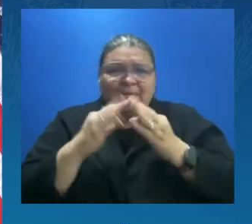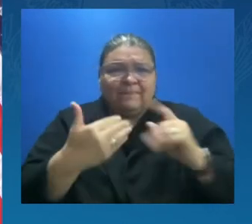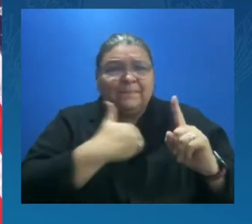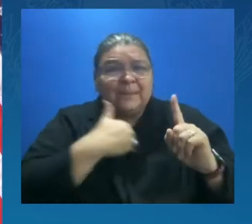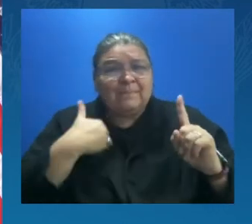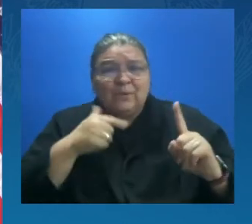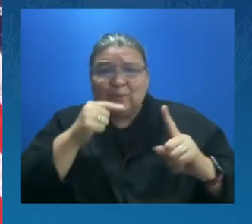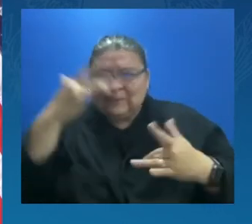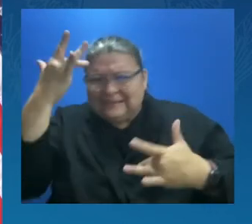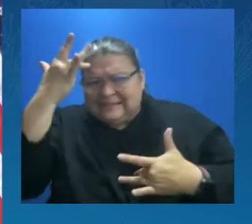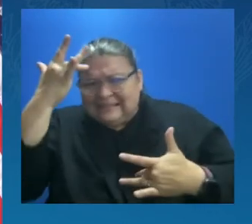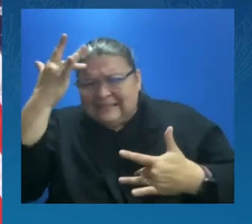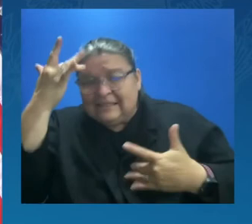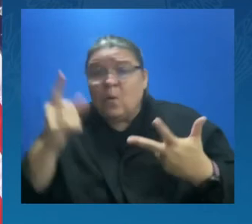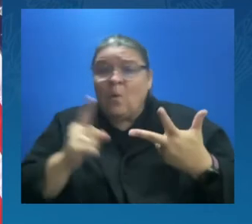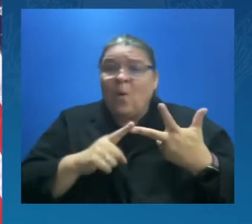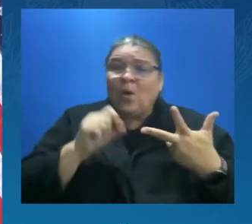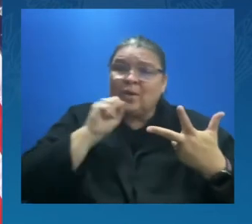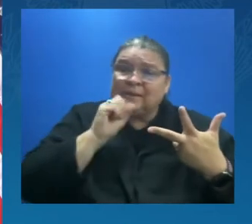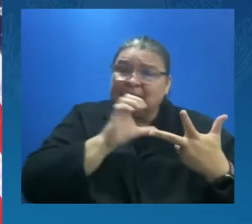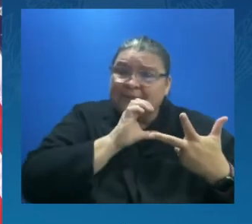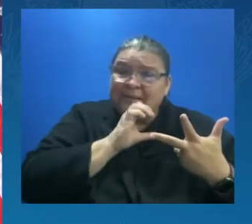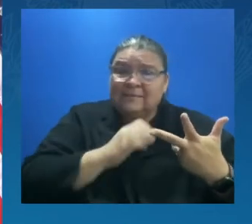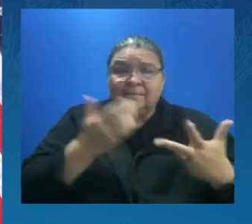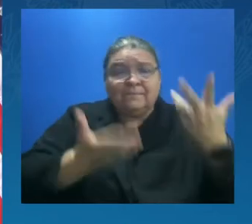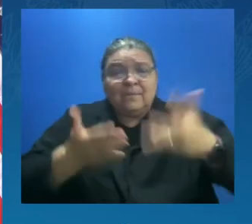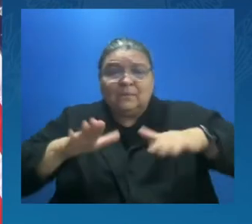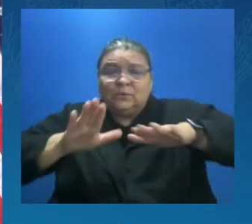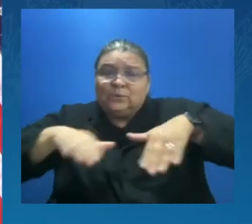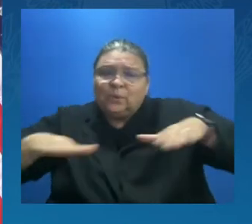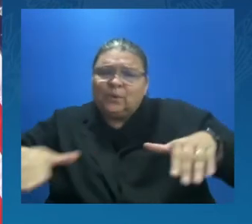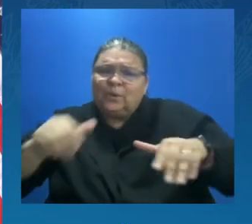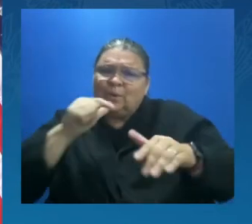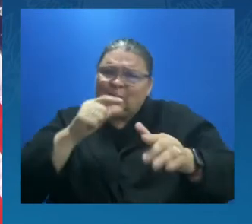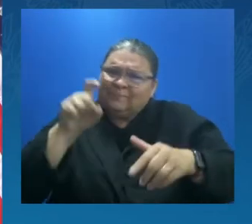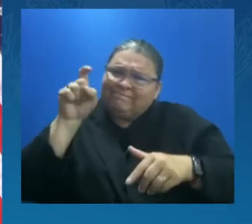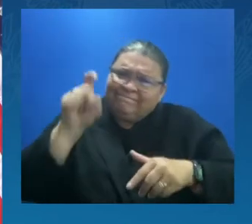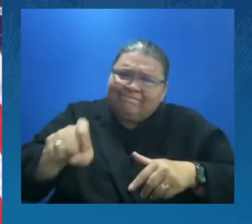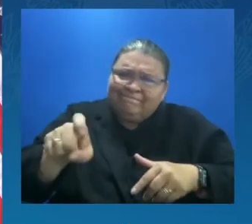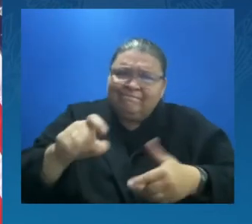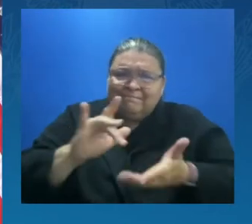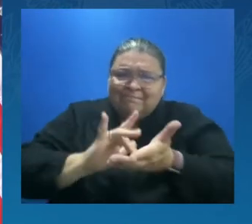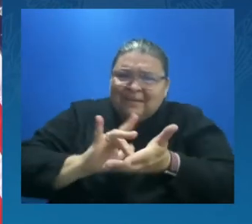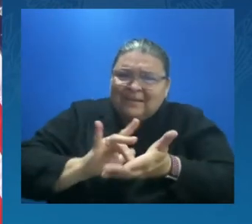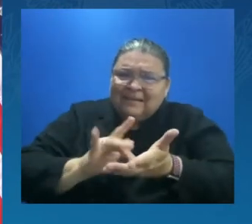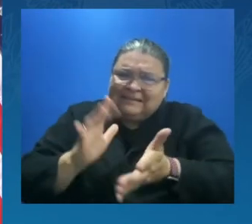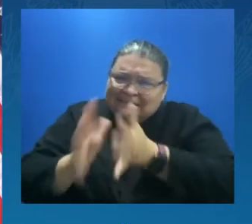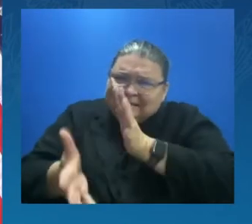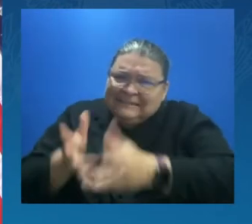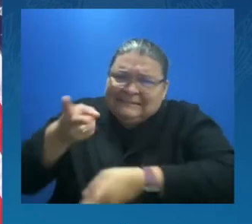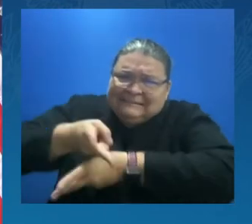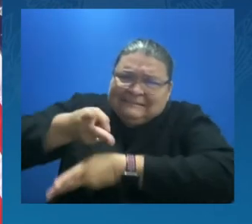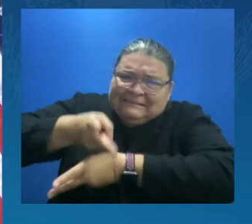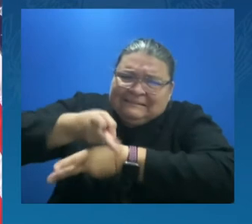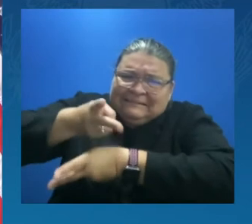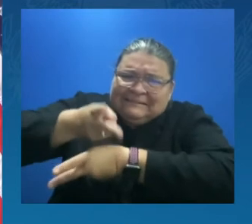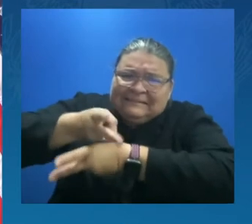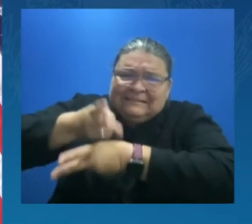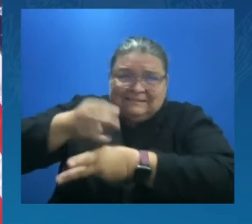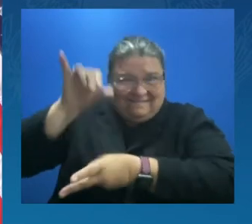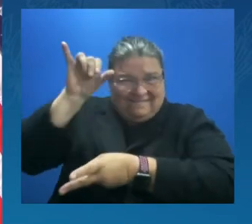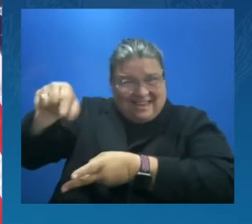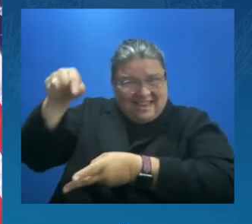require constant medical attention. And low-income communities, including rural communities,